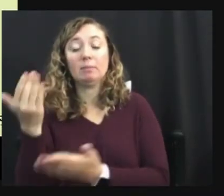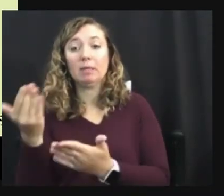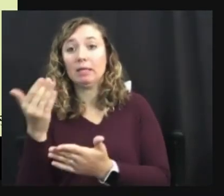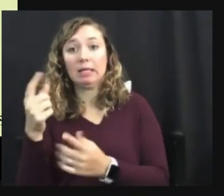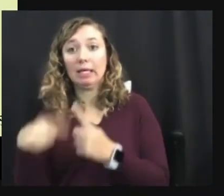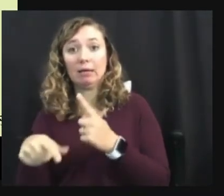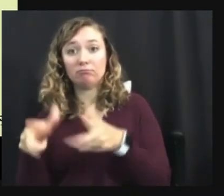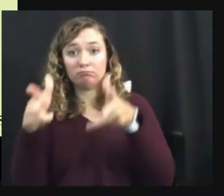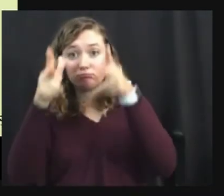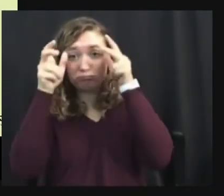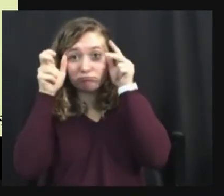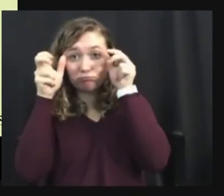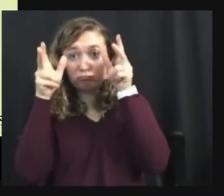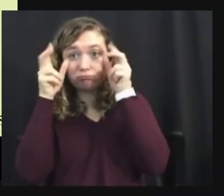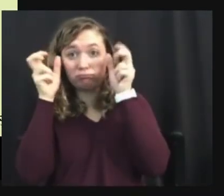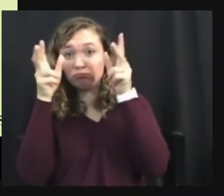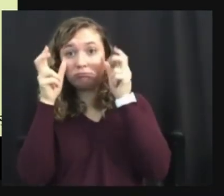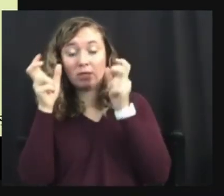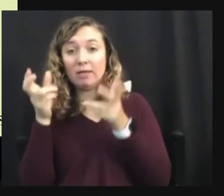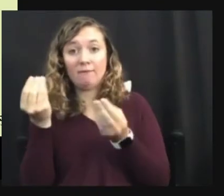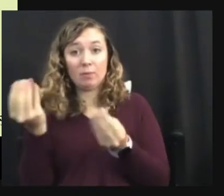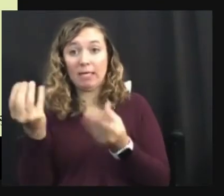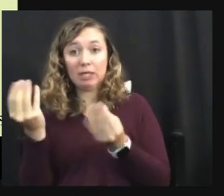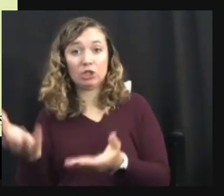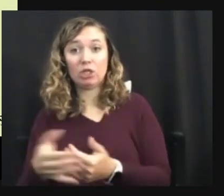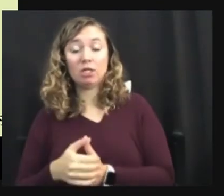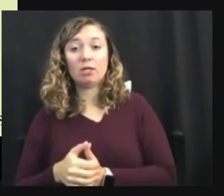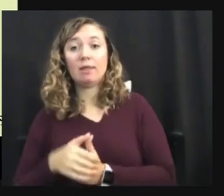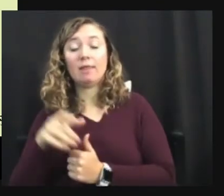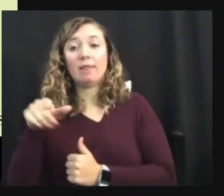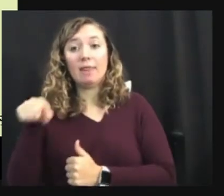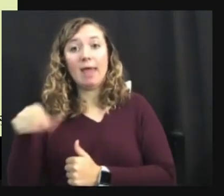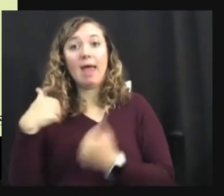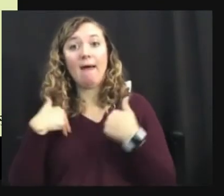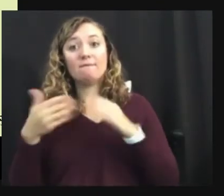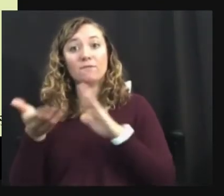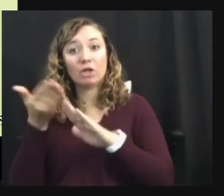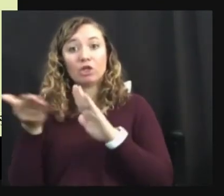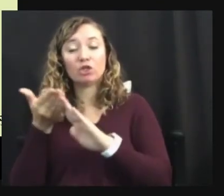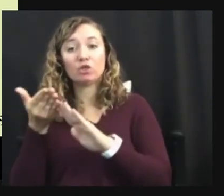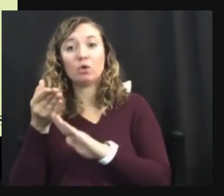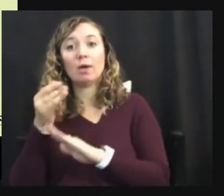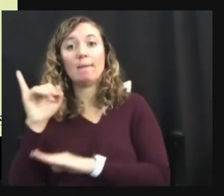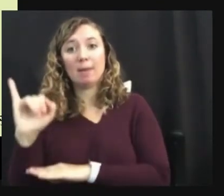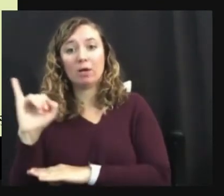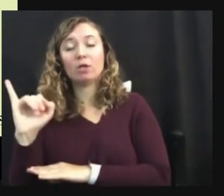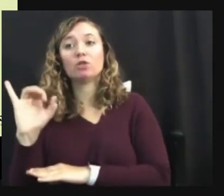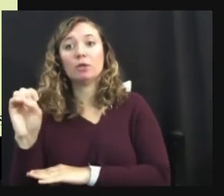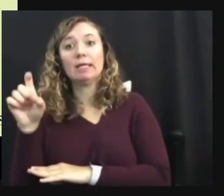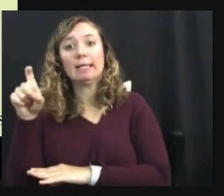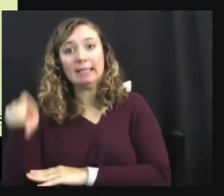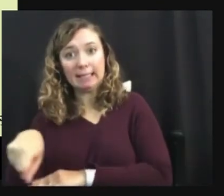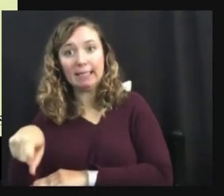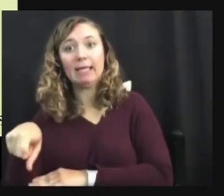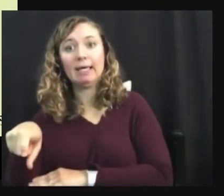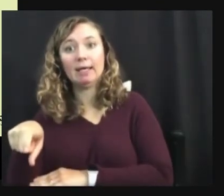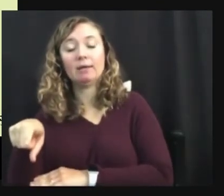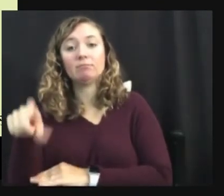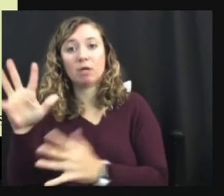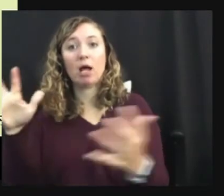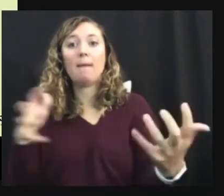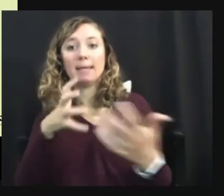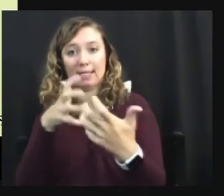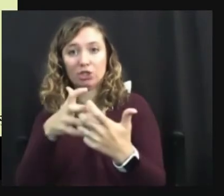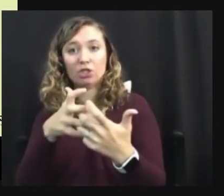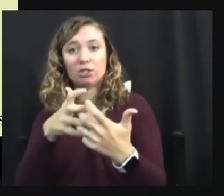then that person does have a functional impairment and they need accommodations. Absolutely. Right.